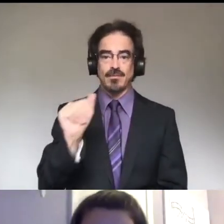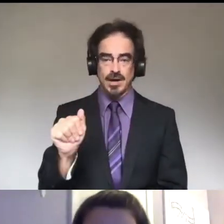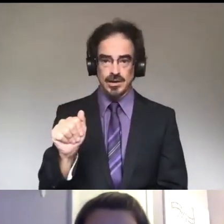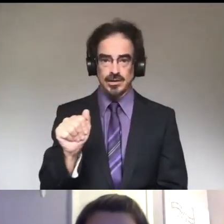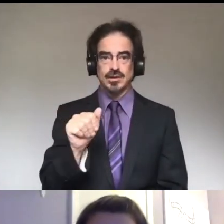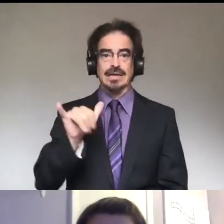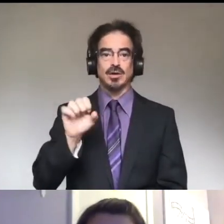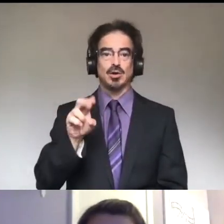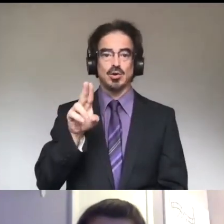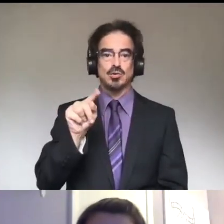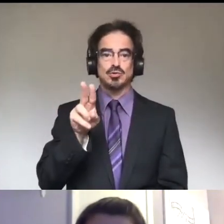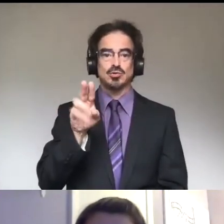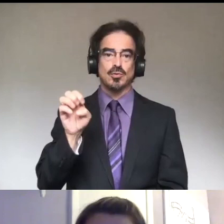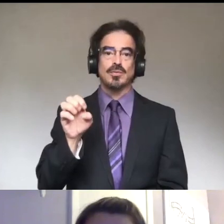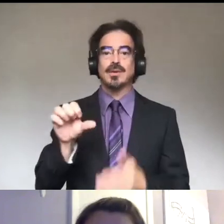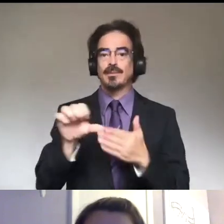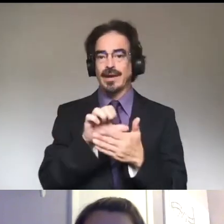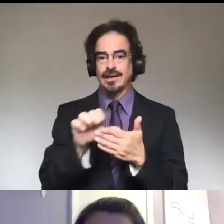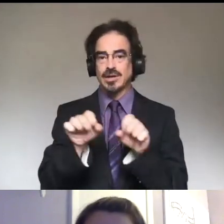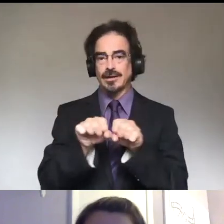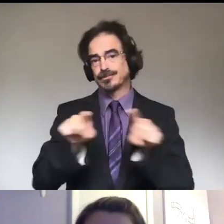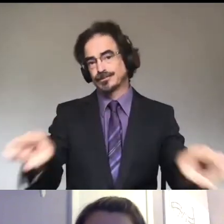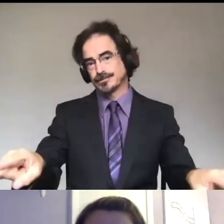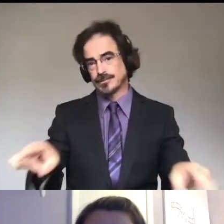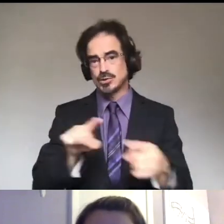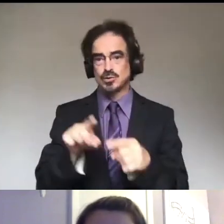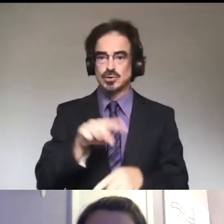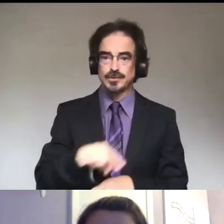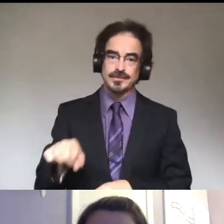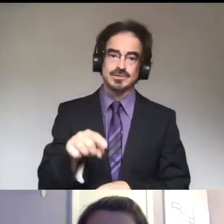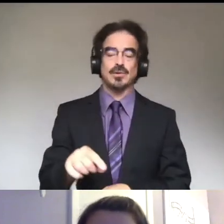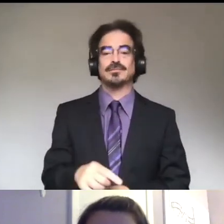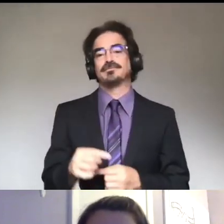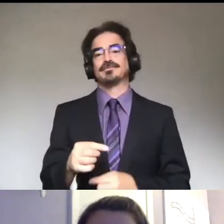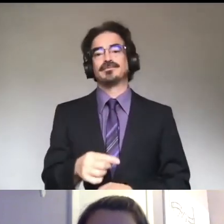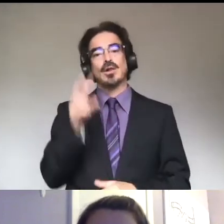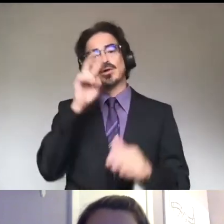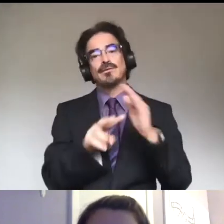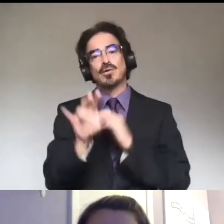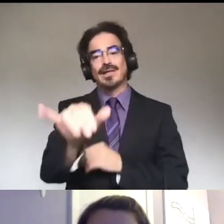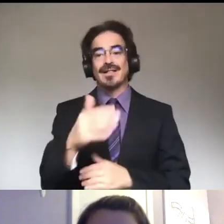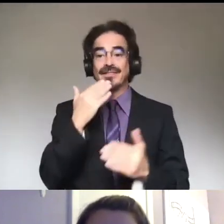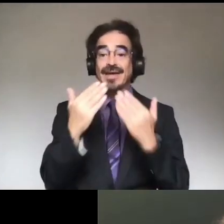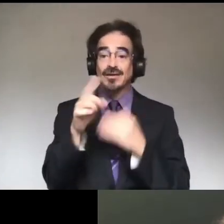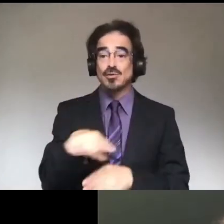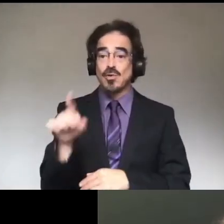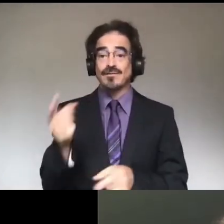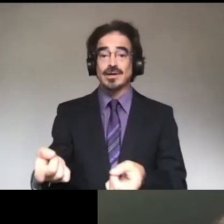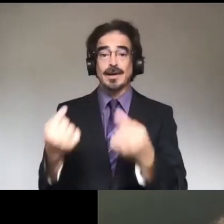and then will be distributed from the SAVMA delegates. So stay tuned for that. Thank you all again so much for coming.